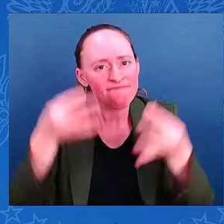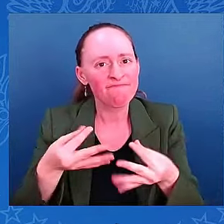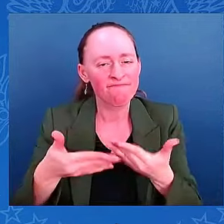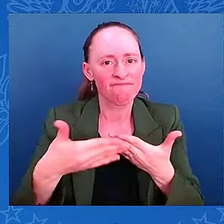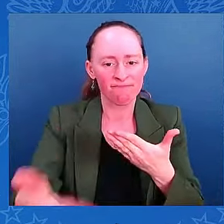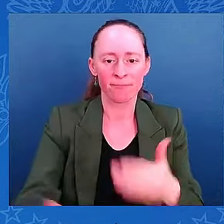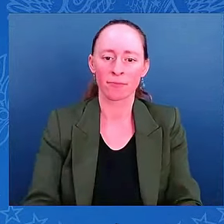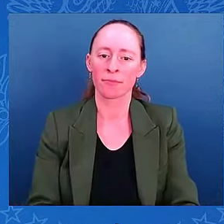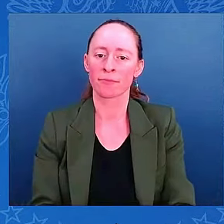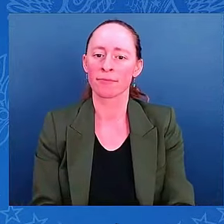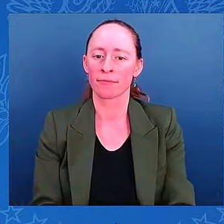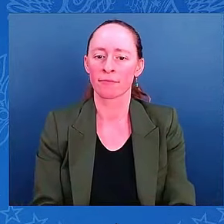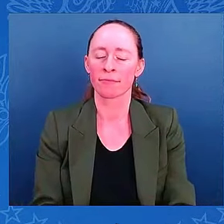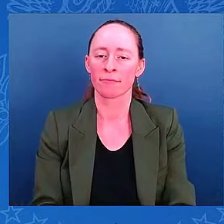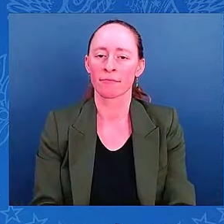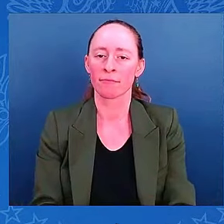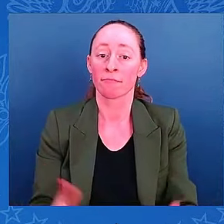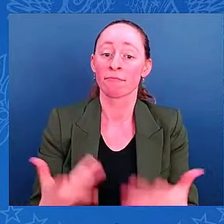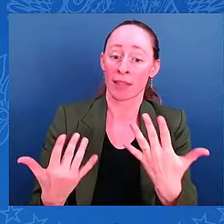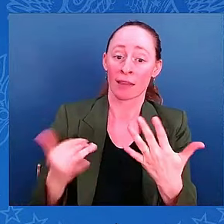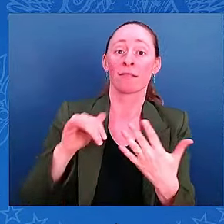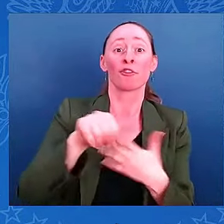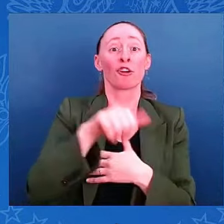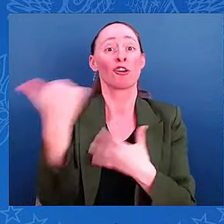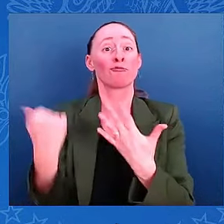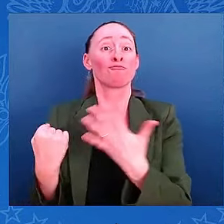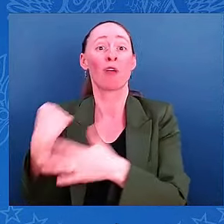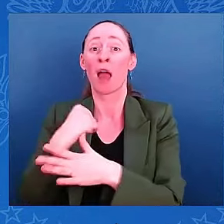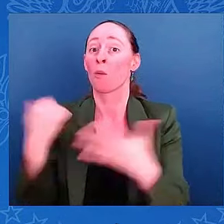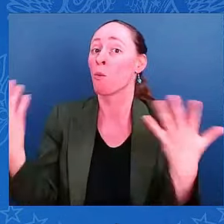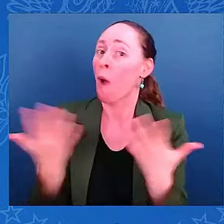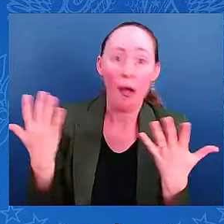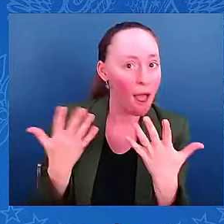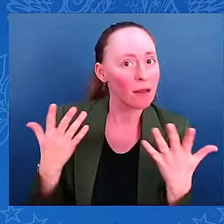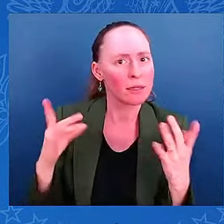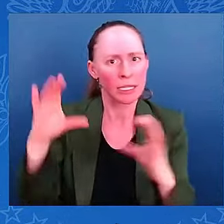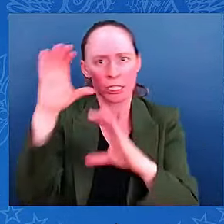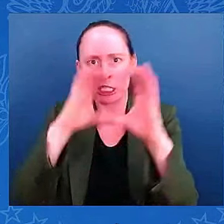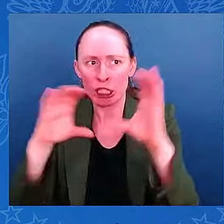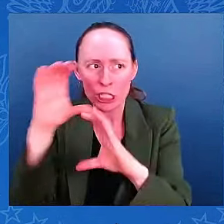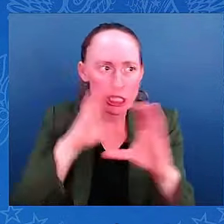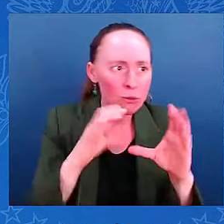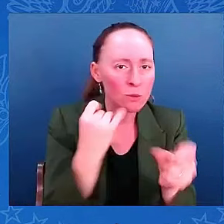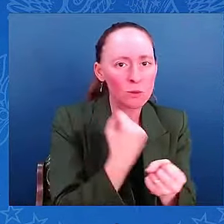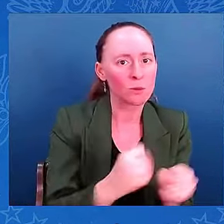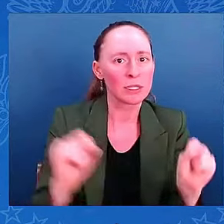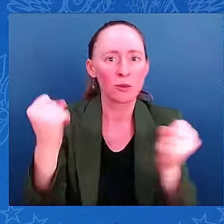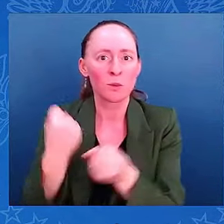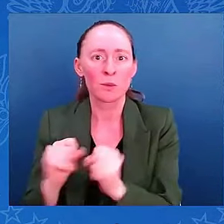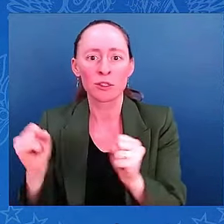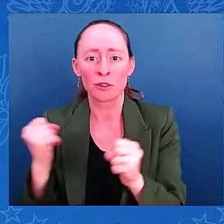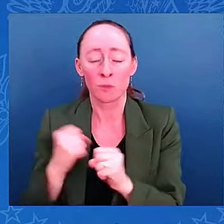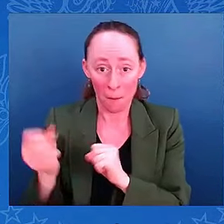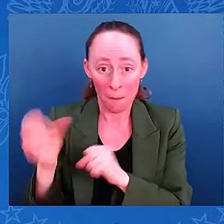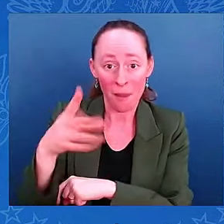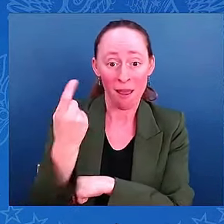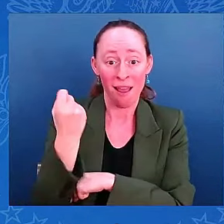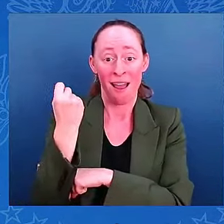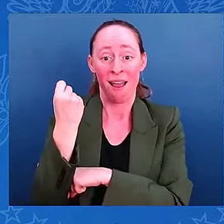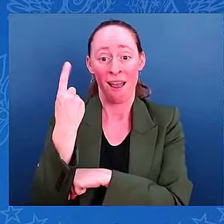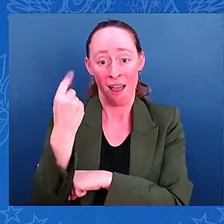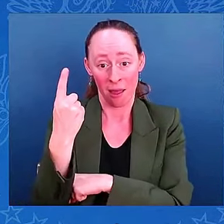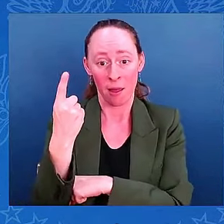after the storm, but we know that the Port of Tampa is critical, critical for the state and the state's economy and the region as well.